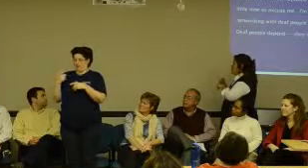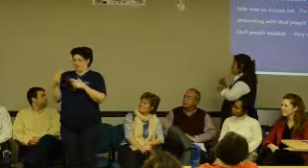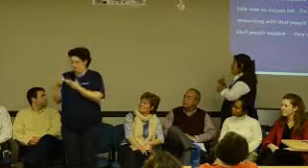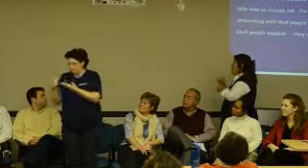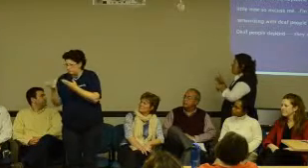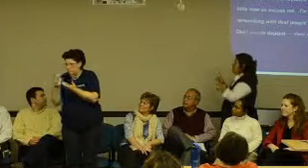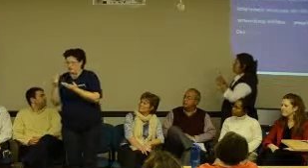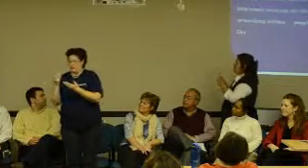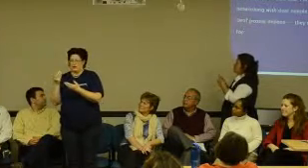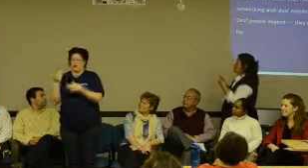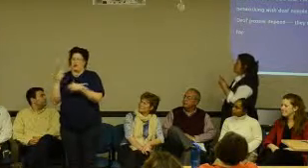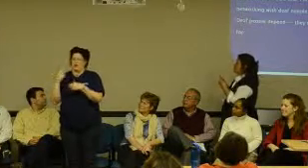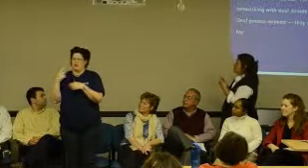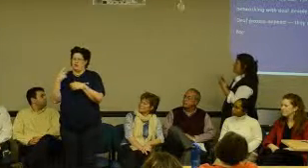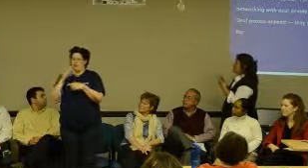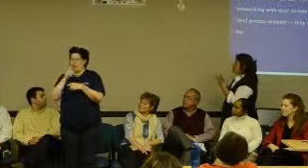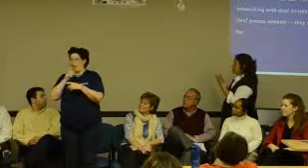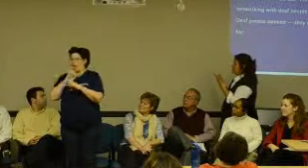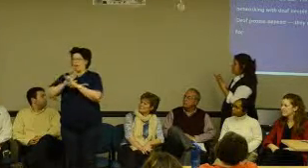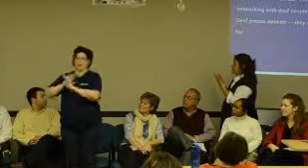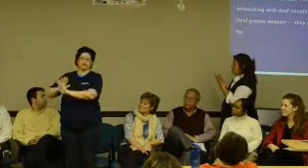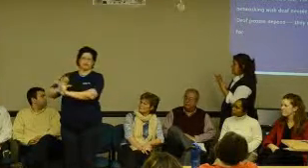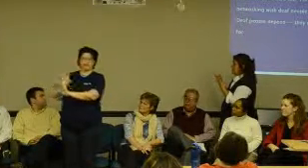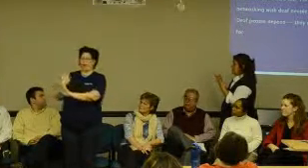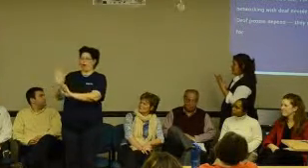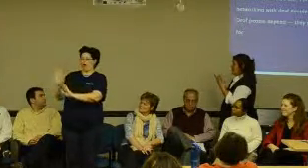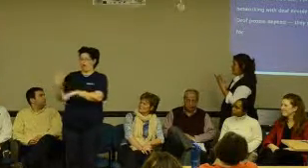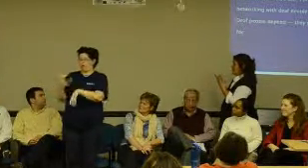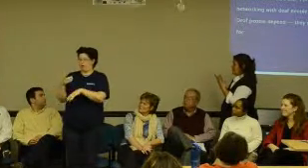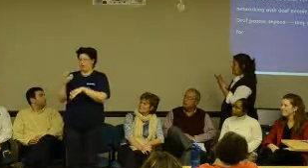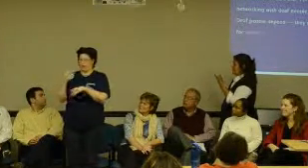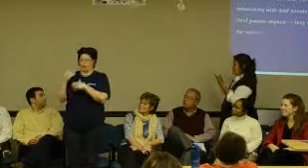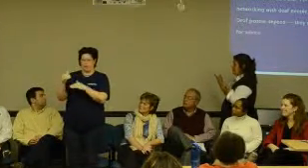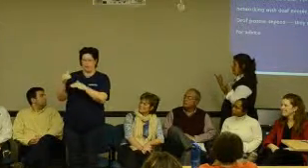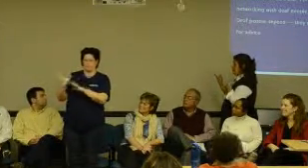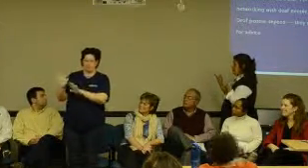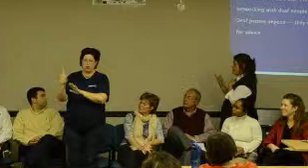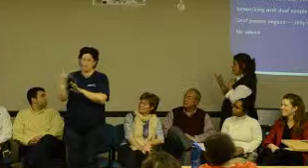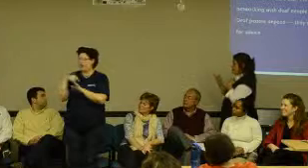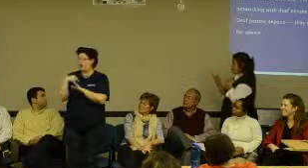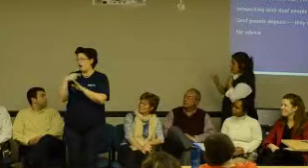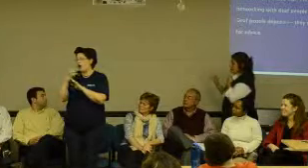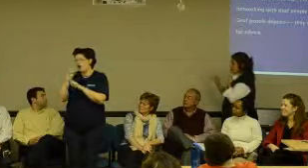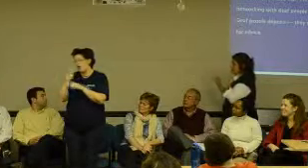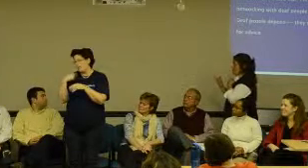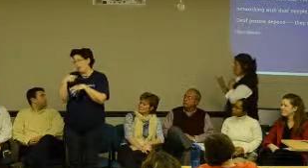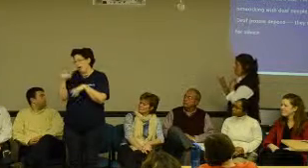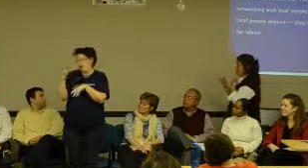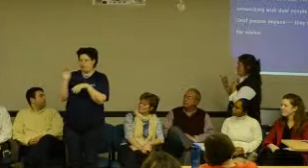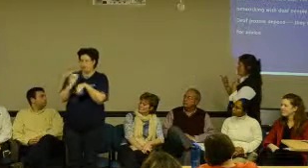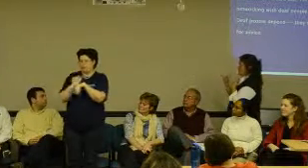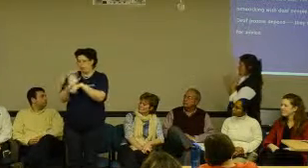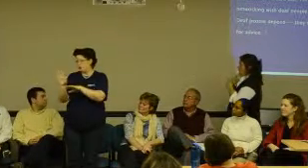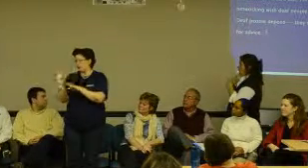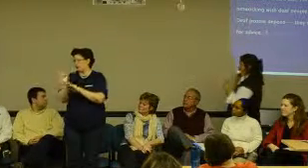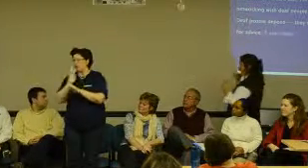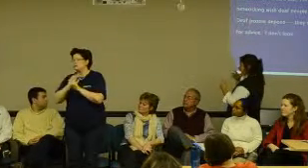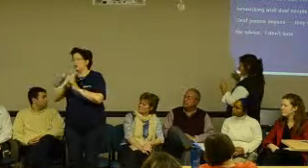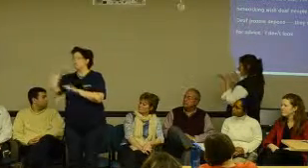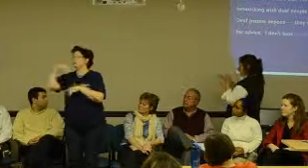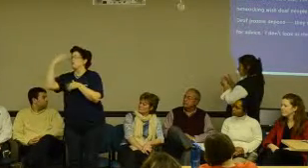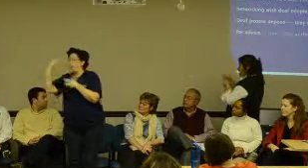you know, I don't look at their limitations,